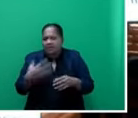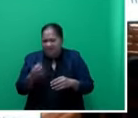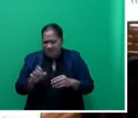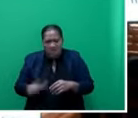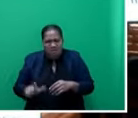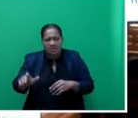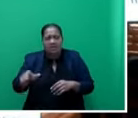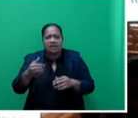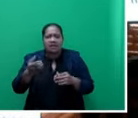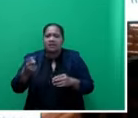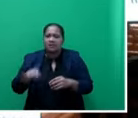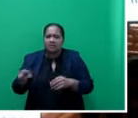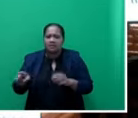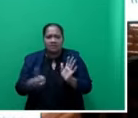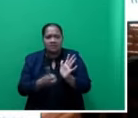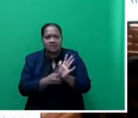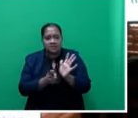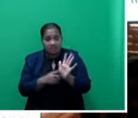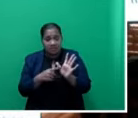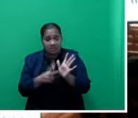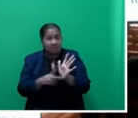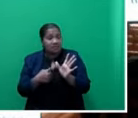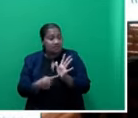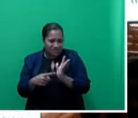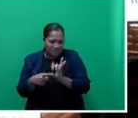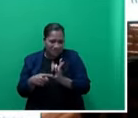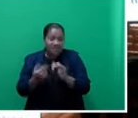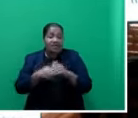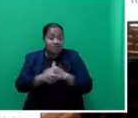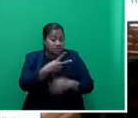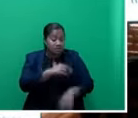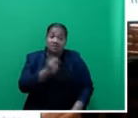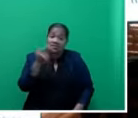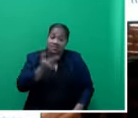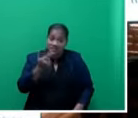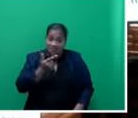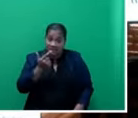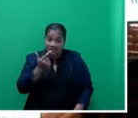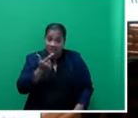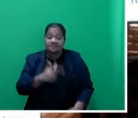Village in Navatu. in 2017, Mr. Speaker, in